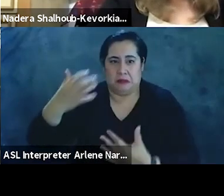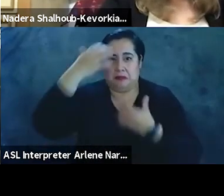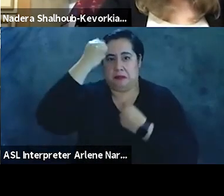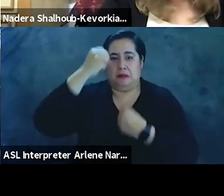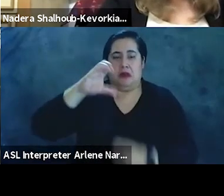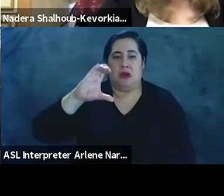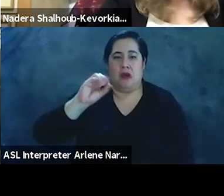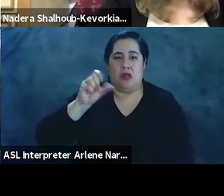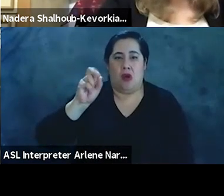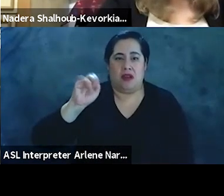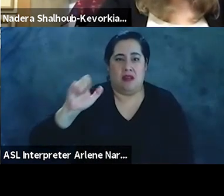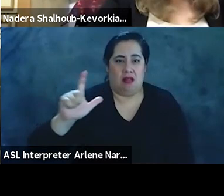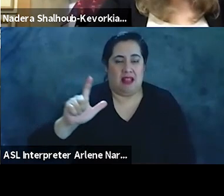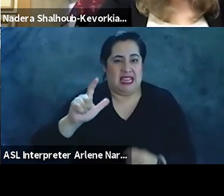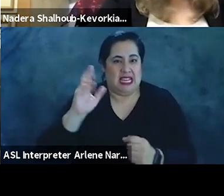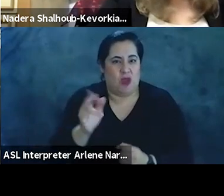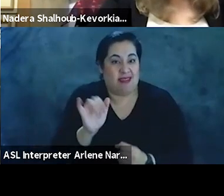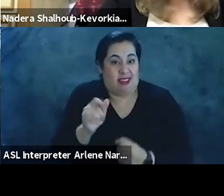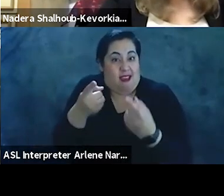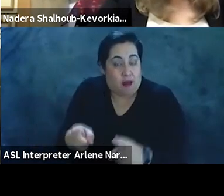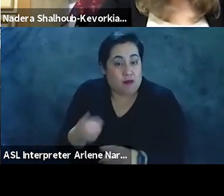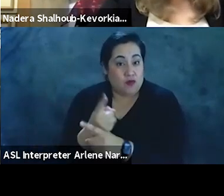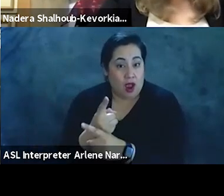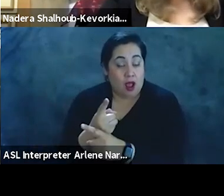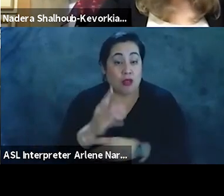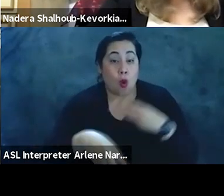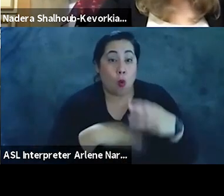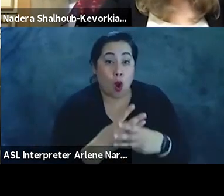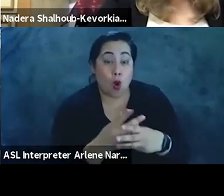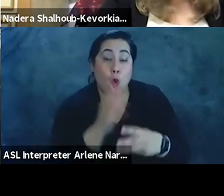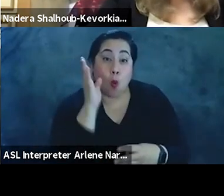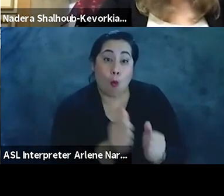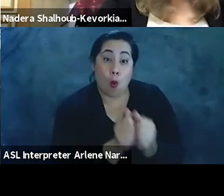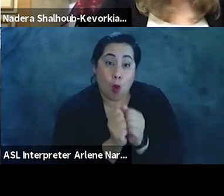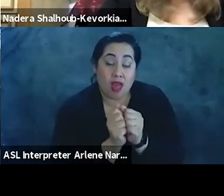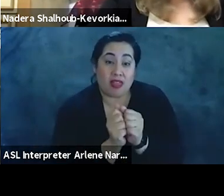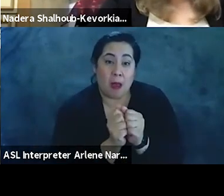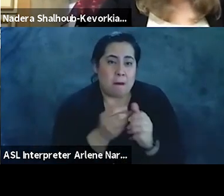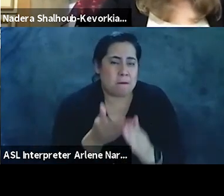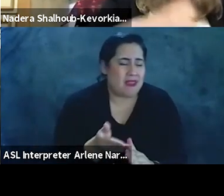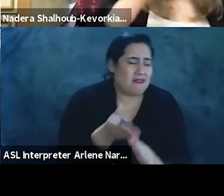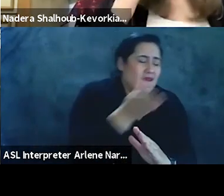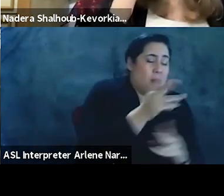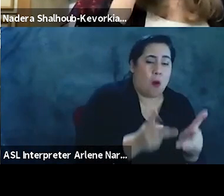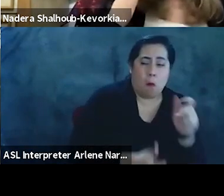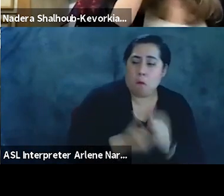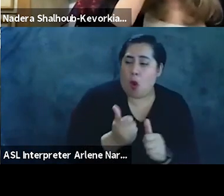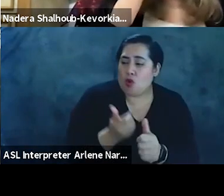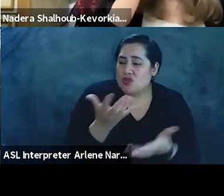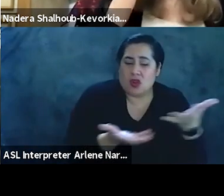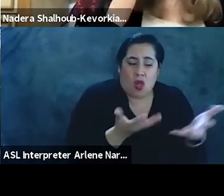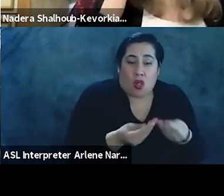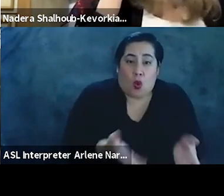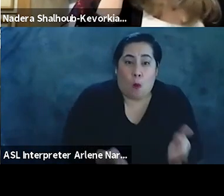case, right? So the world will be with us before the people who have the most to lose, obviously, get with